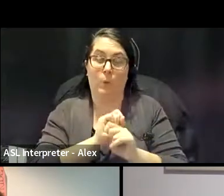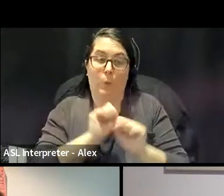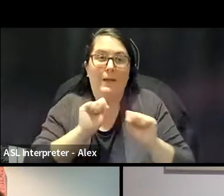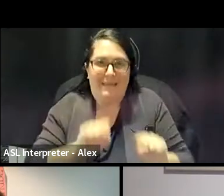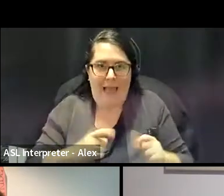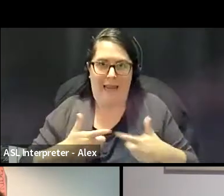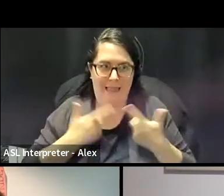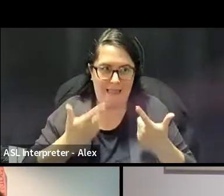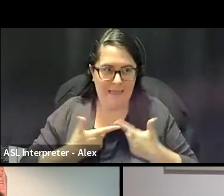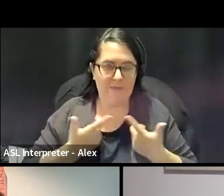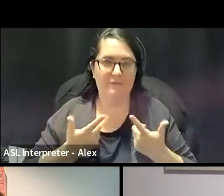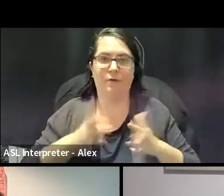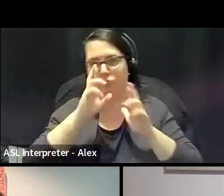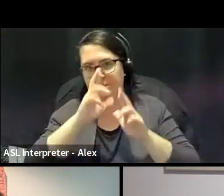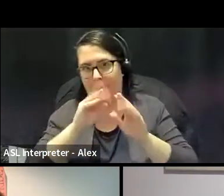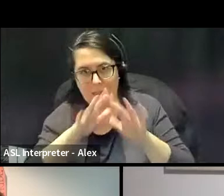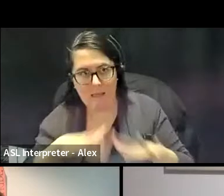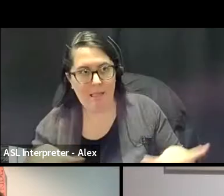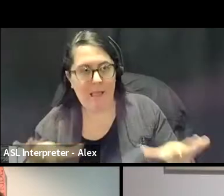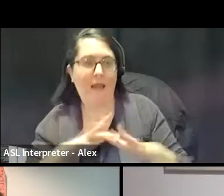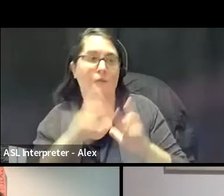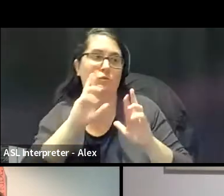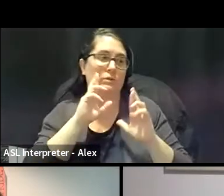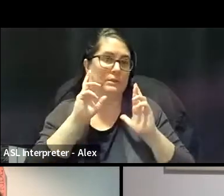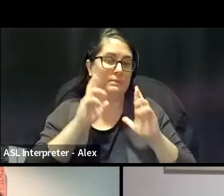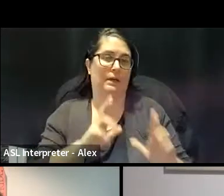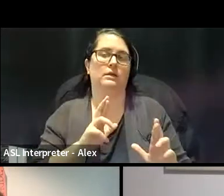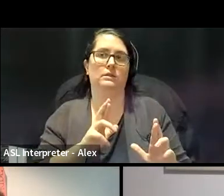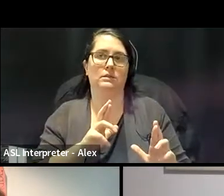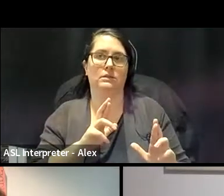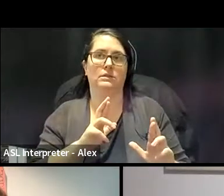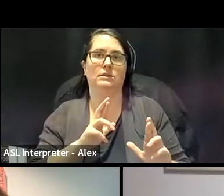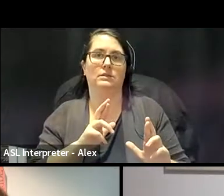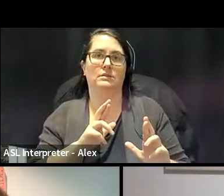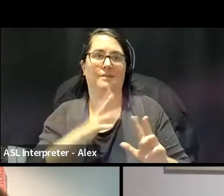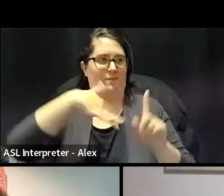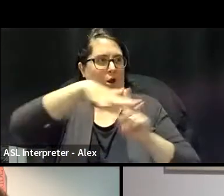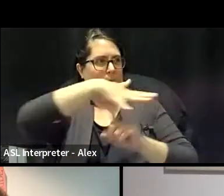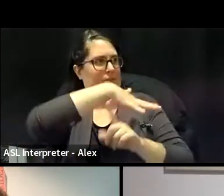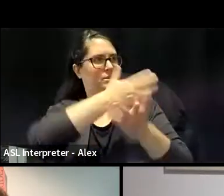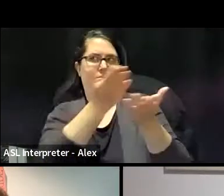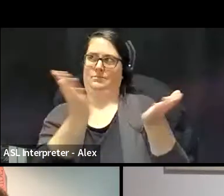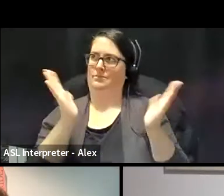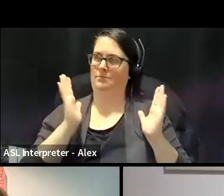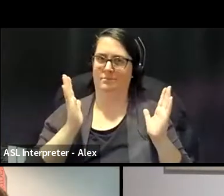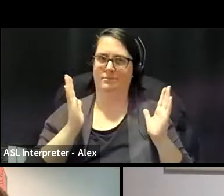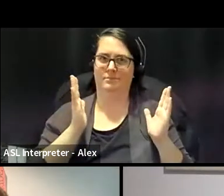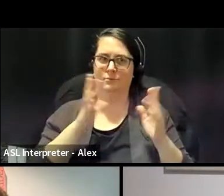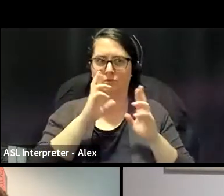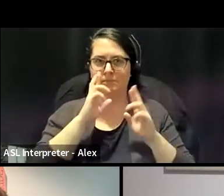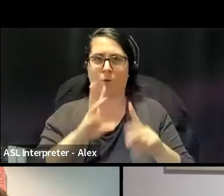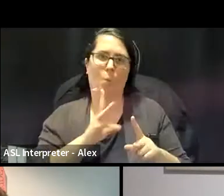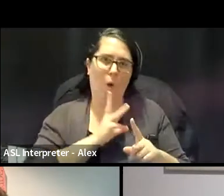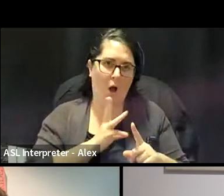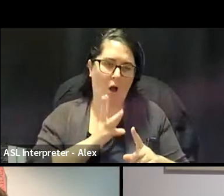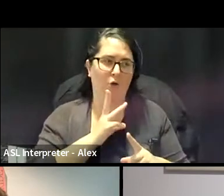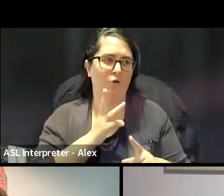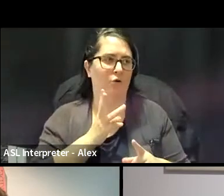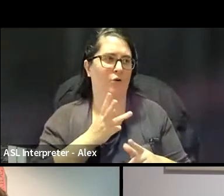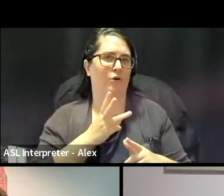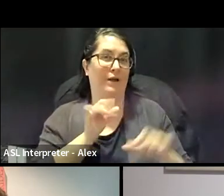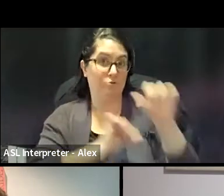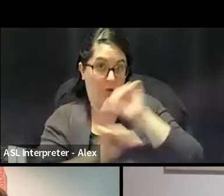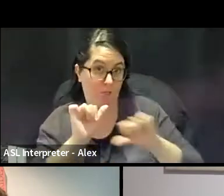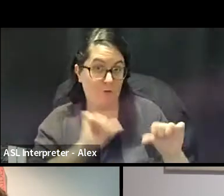that respect the land, that respect the environment, that, that, that respect the water, that respect